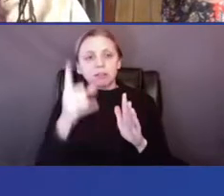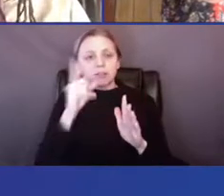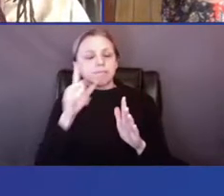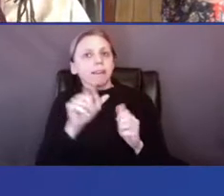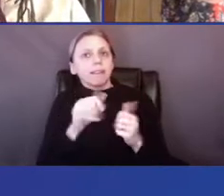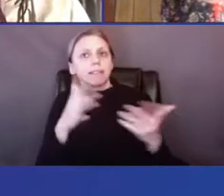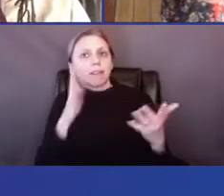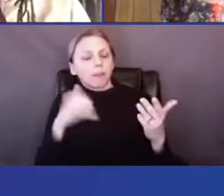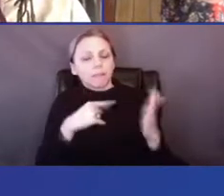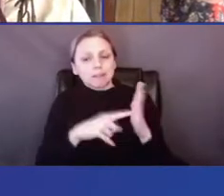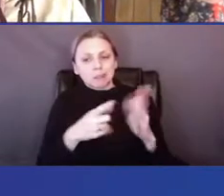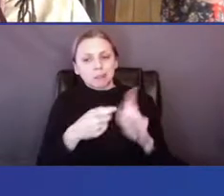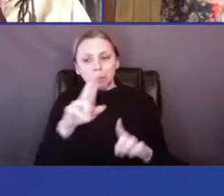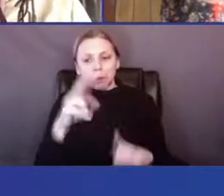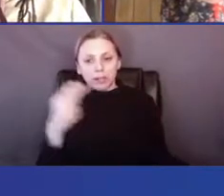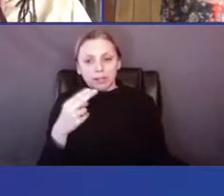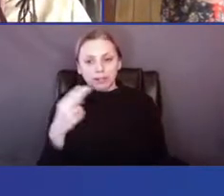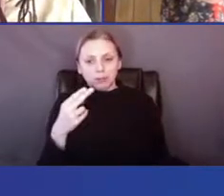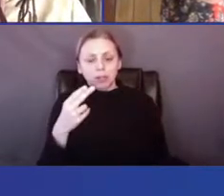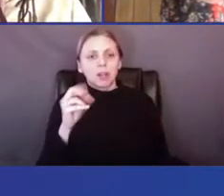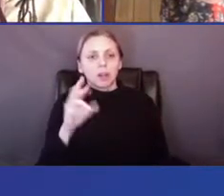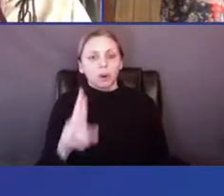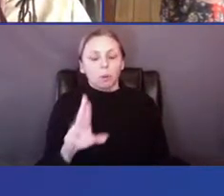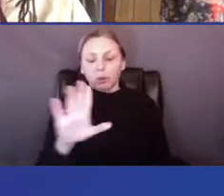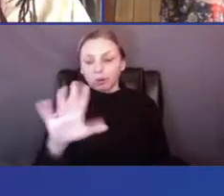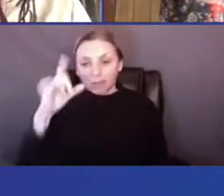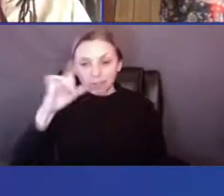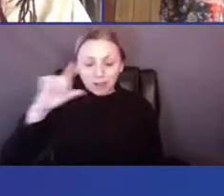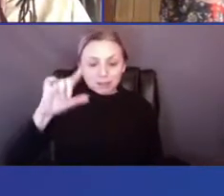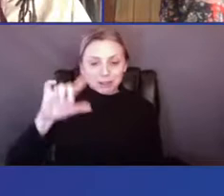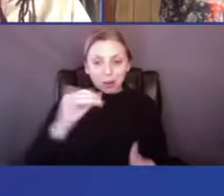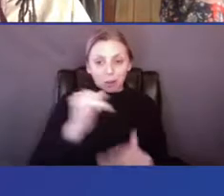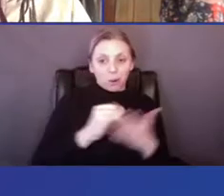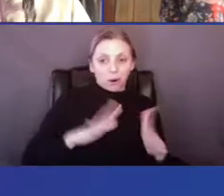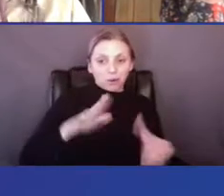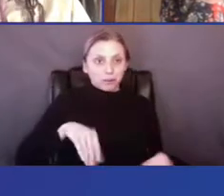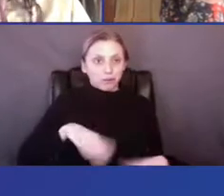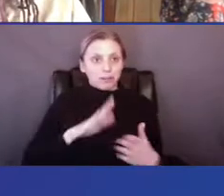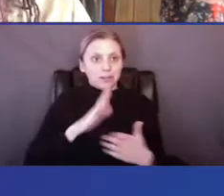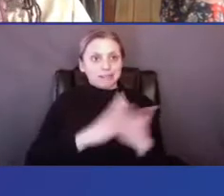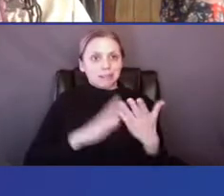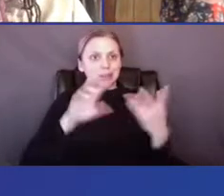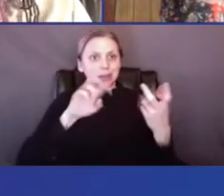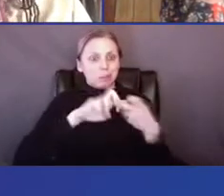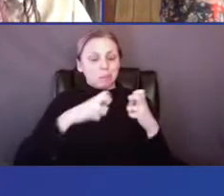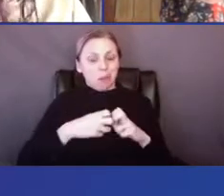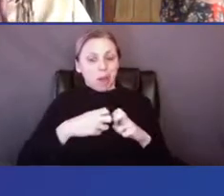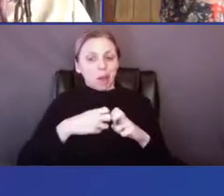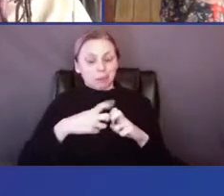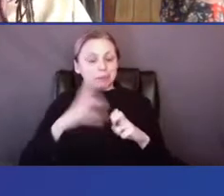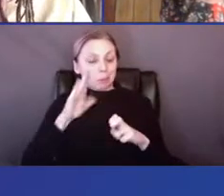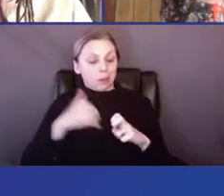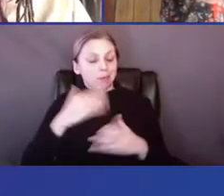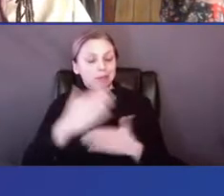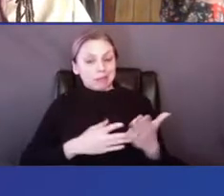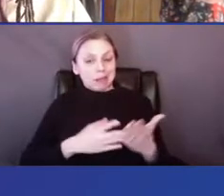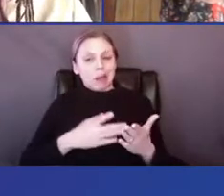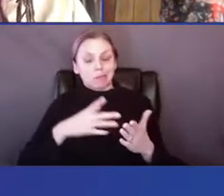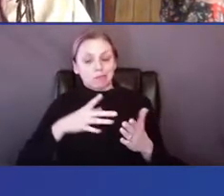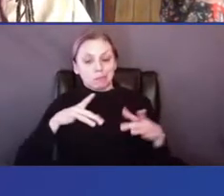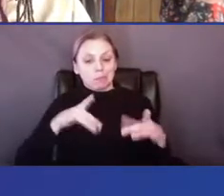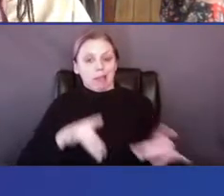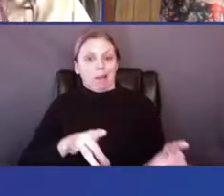history or from today where artists were confronting some of these issues and gaining traction actually, um,